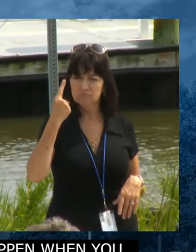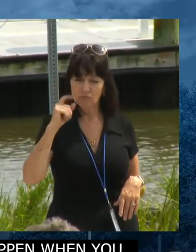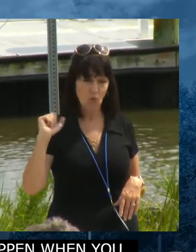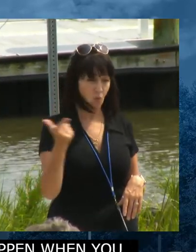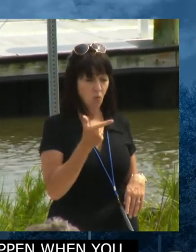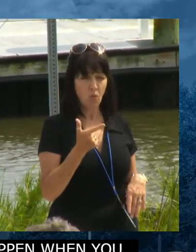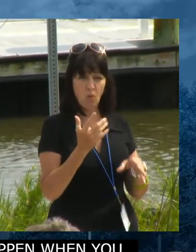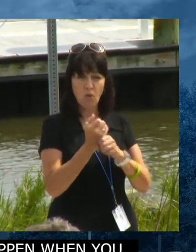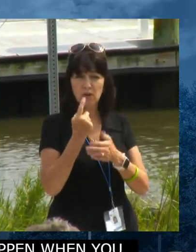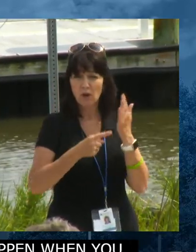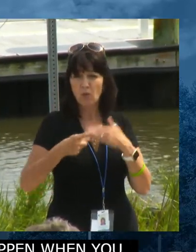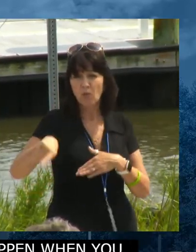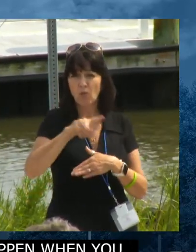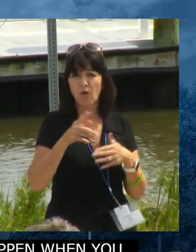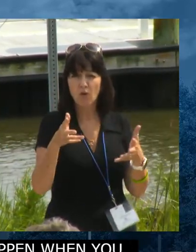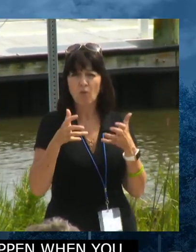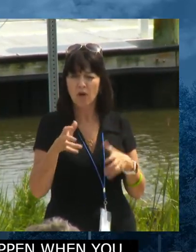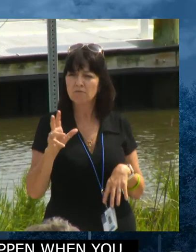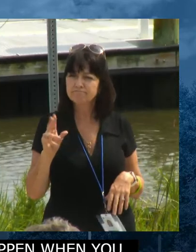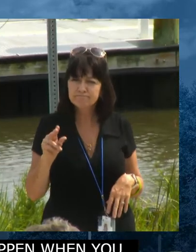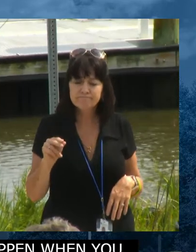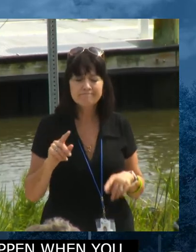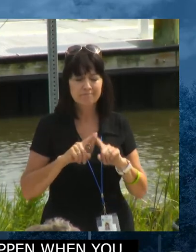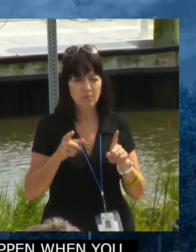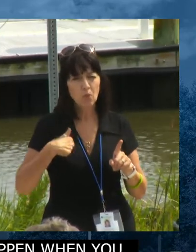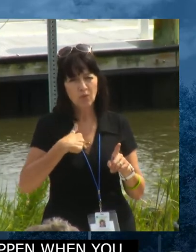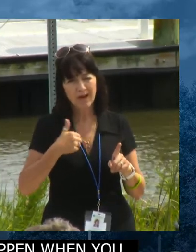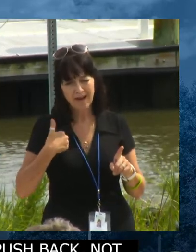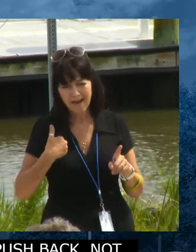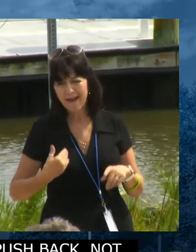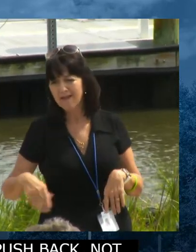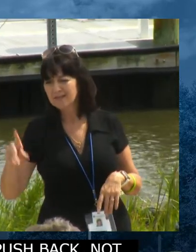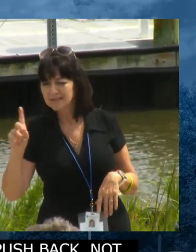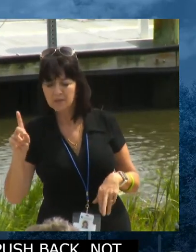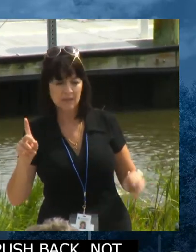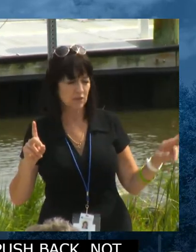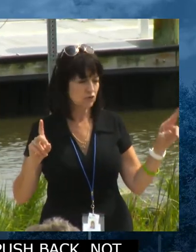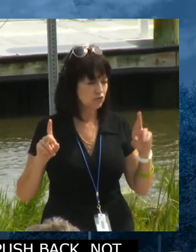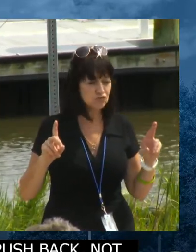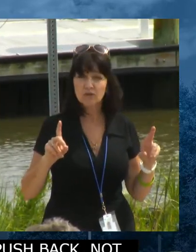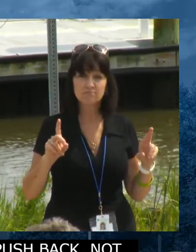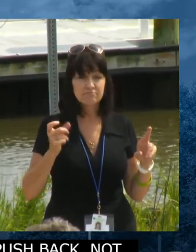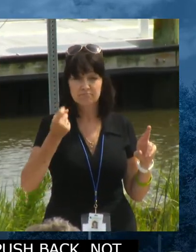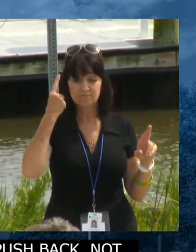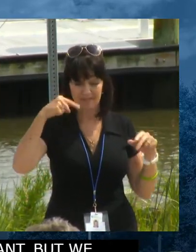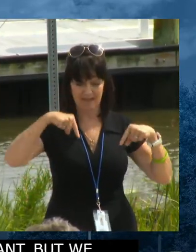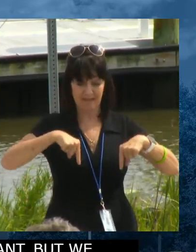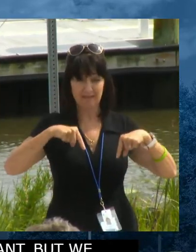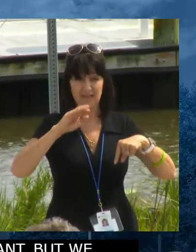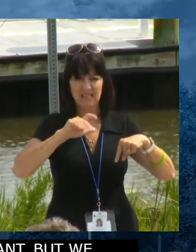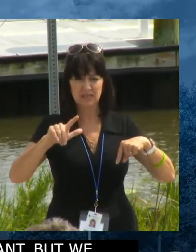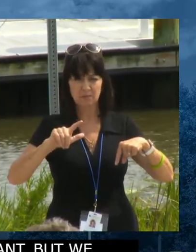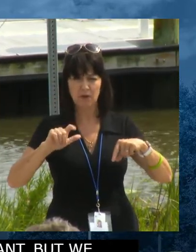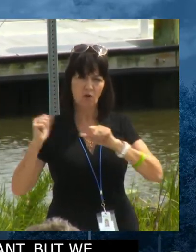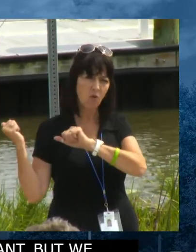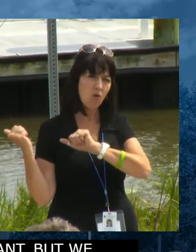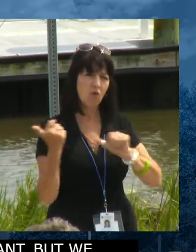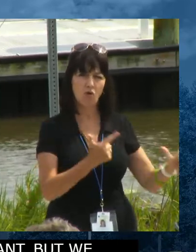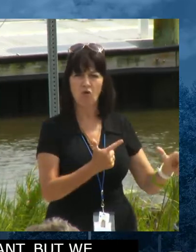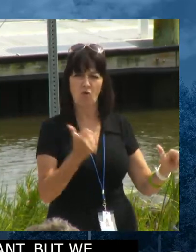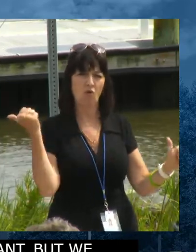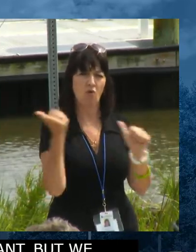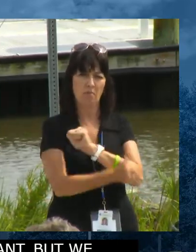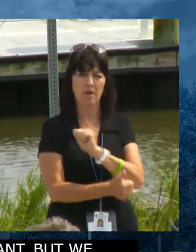And it was a bipartisan bill. We have Republicans and Democrats, and it passed unanimously. That's what good legislation is about.